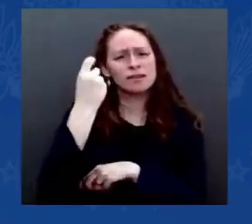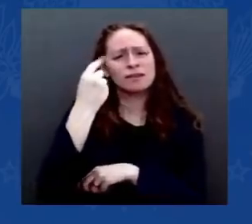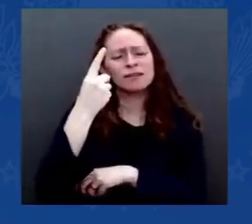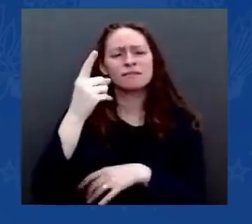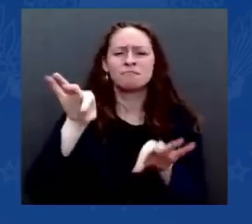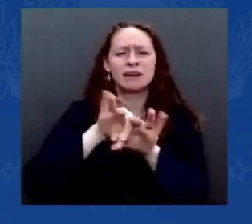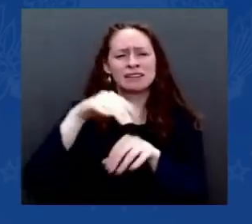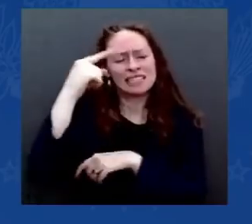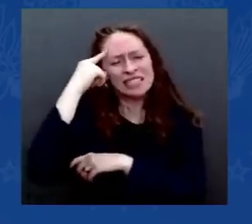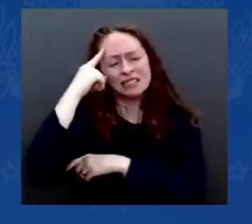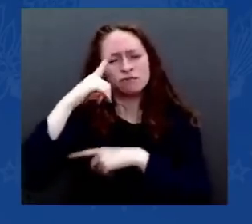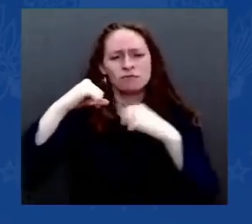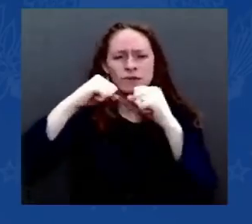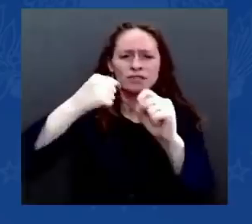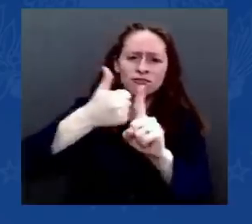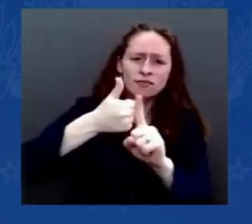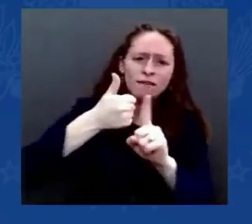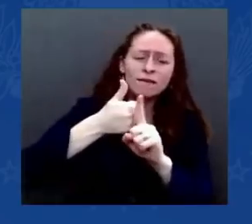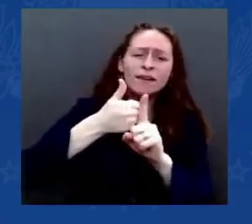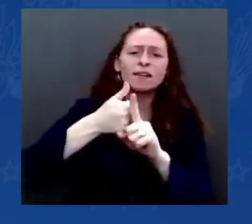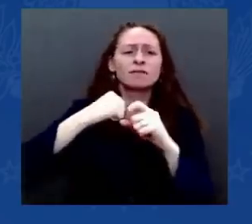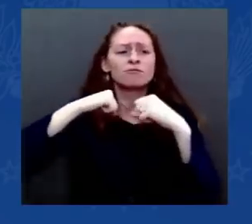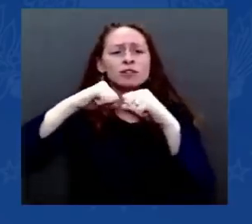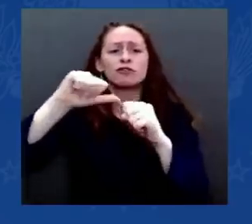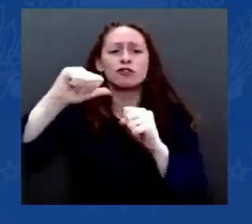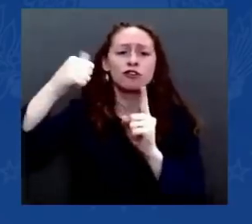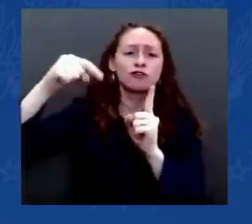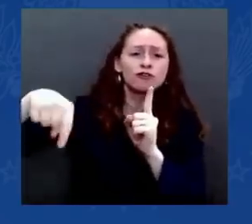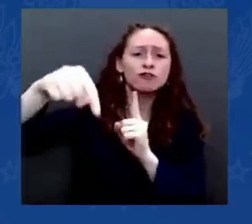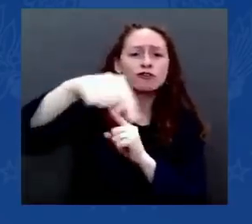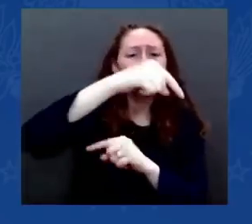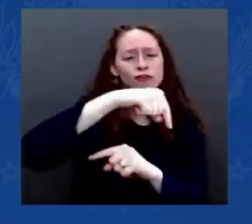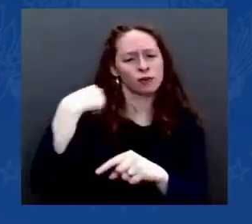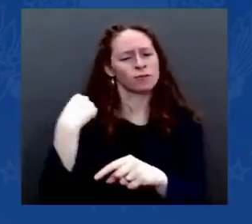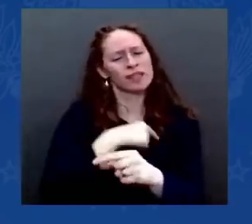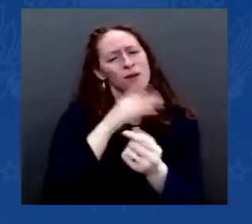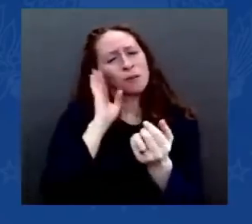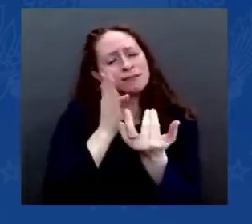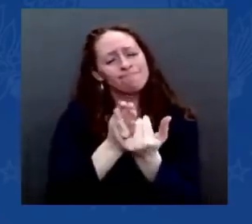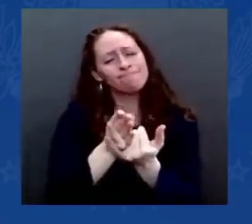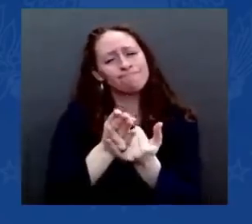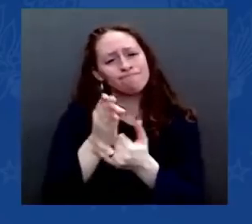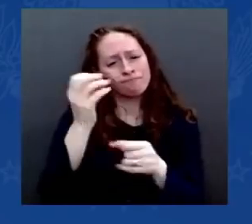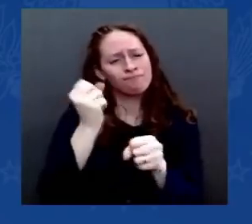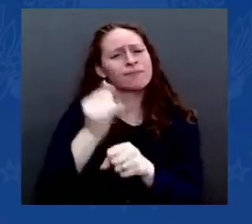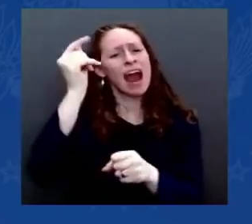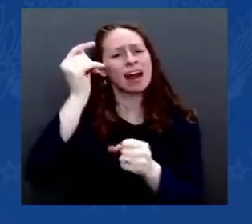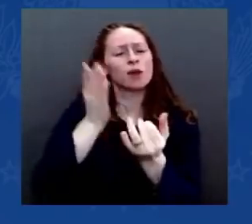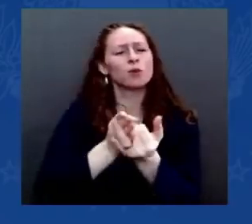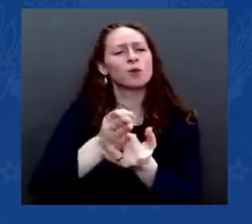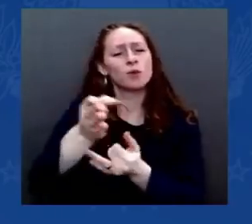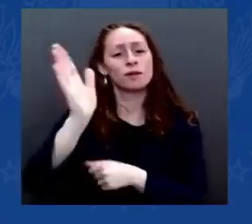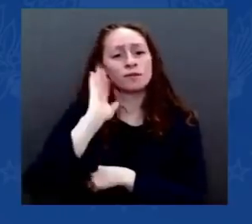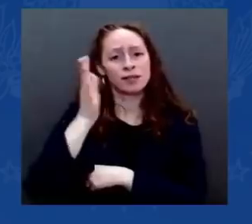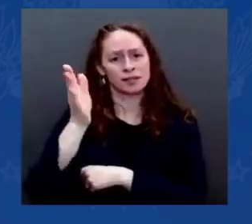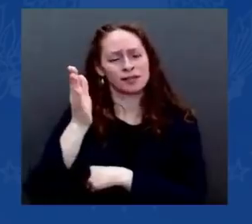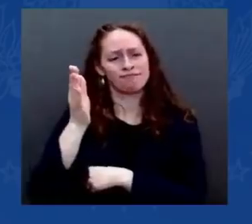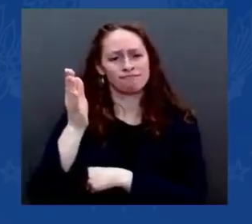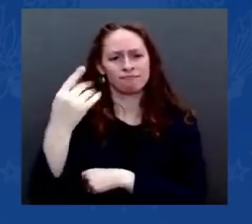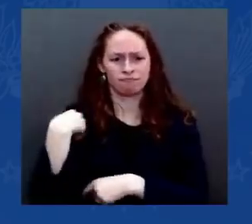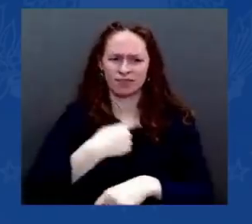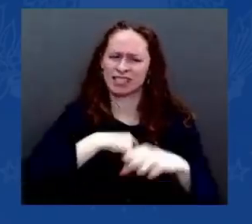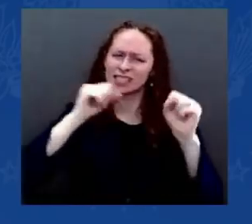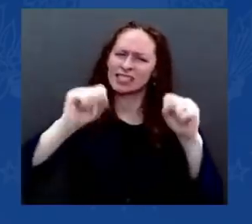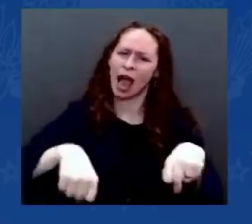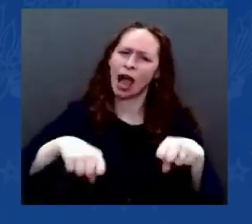together. We have the tools to protect people from severe illness due to Omicron if people choose